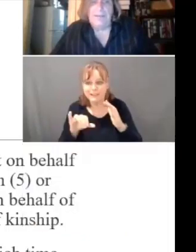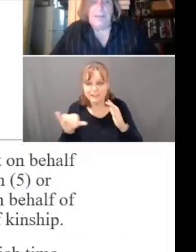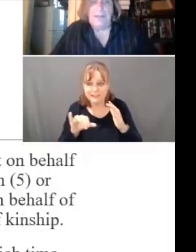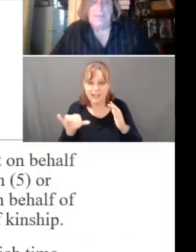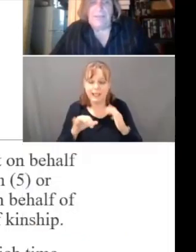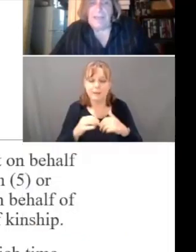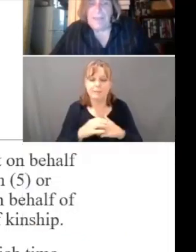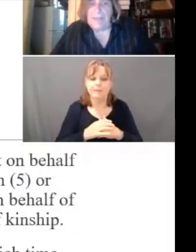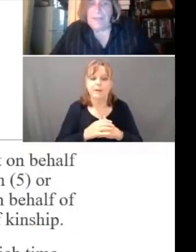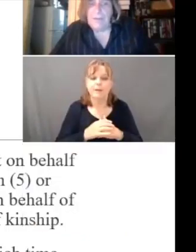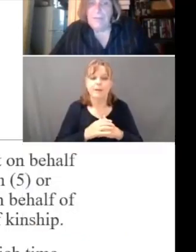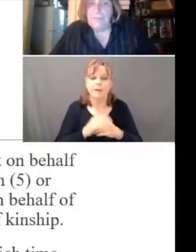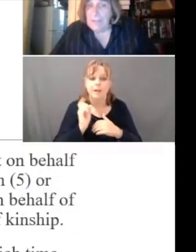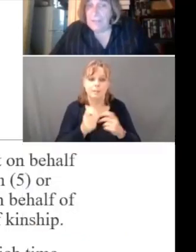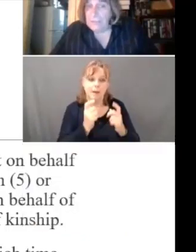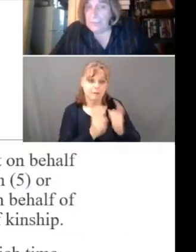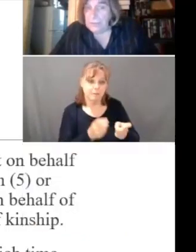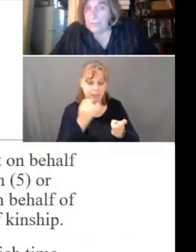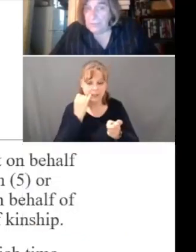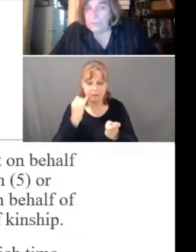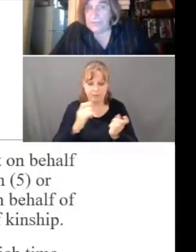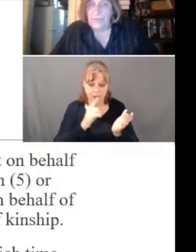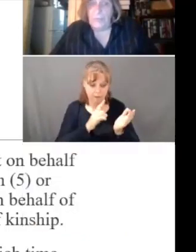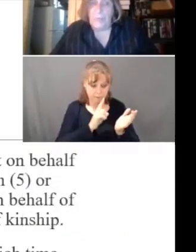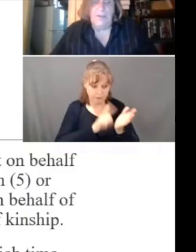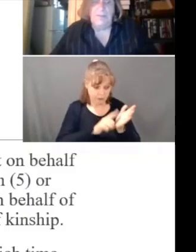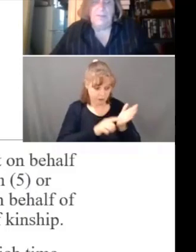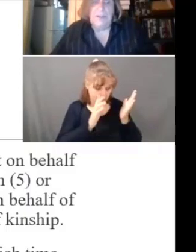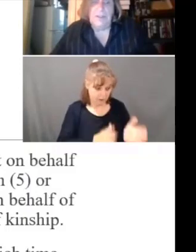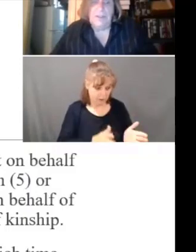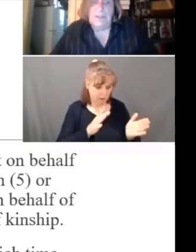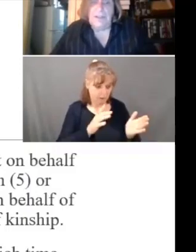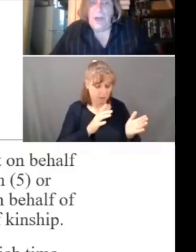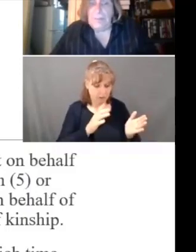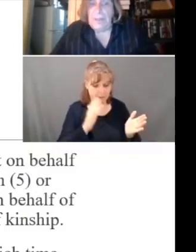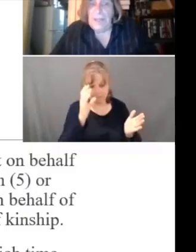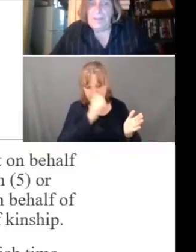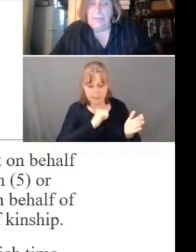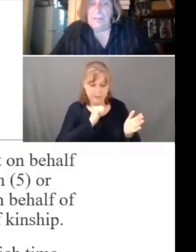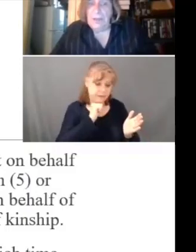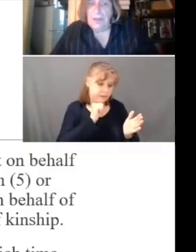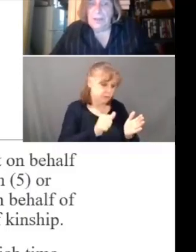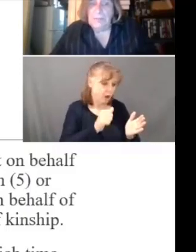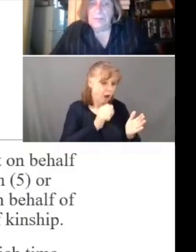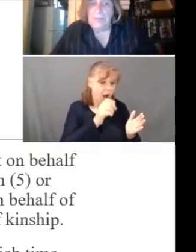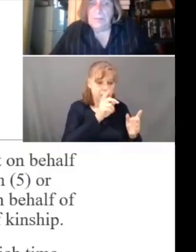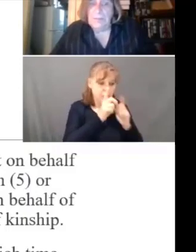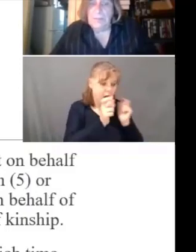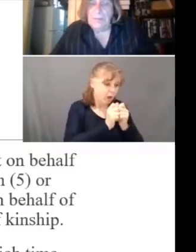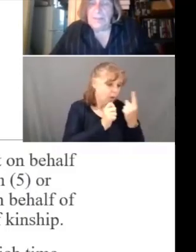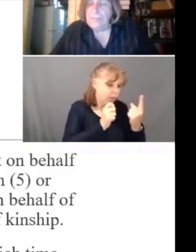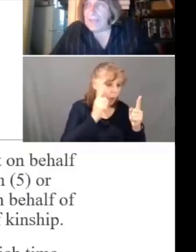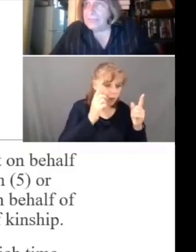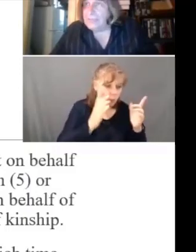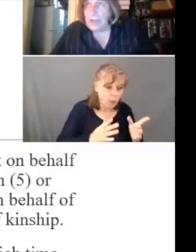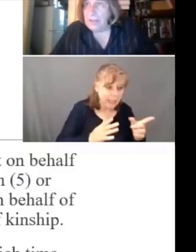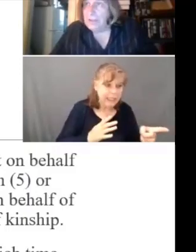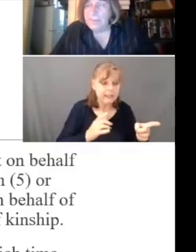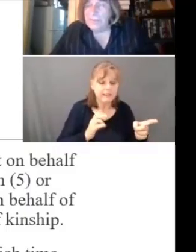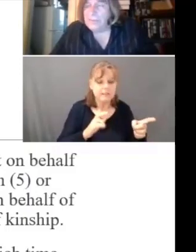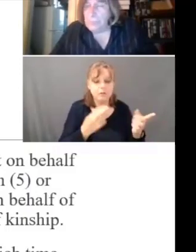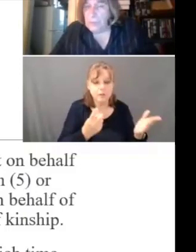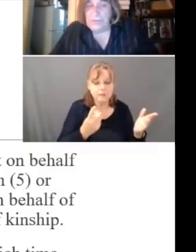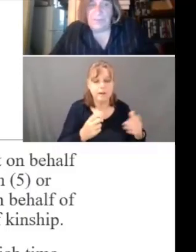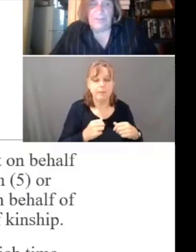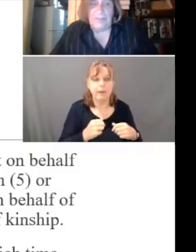granted if the fact finder failed to interview an essential witness, did not apply, that the facts do not